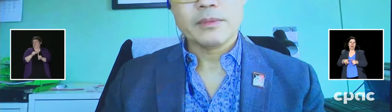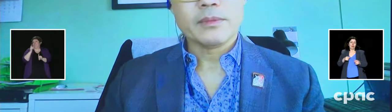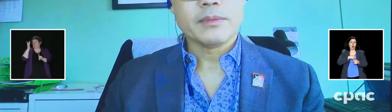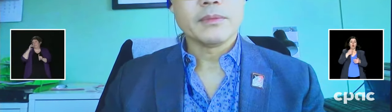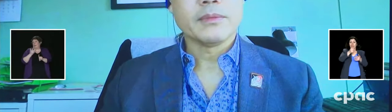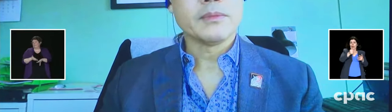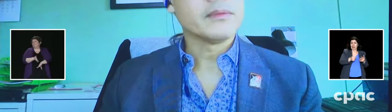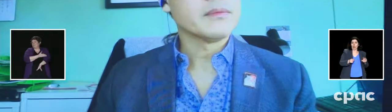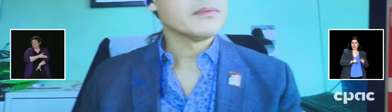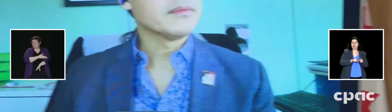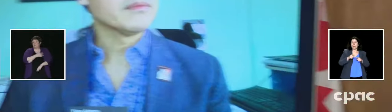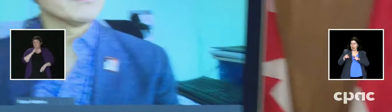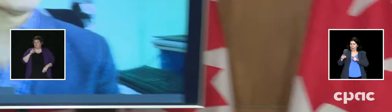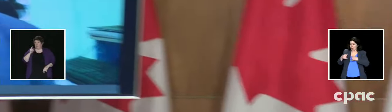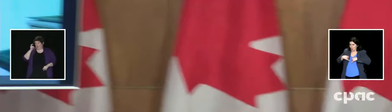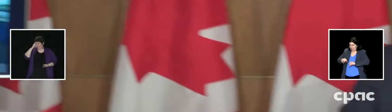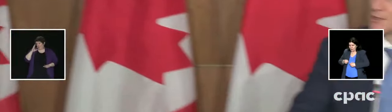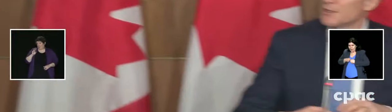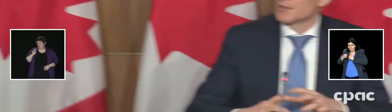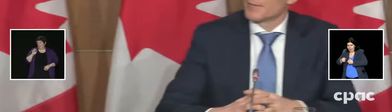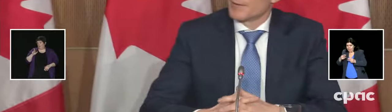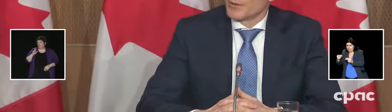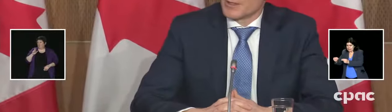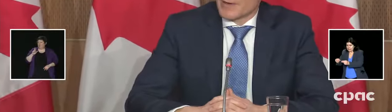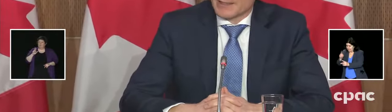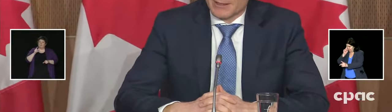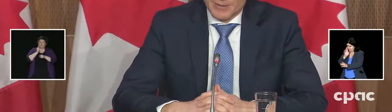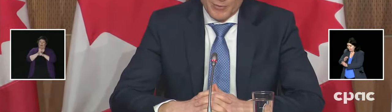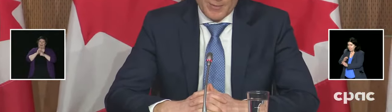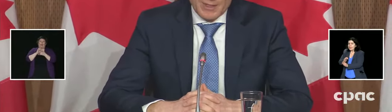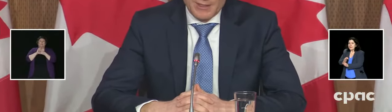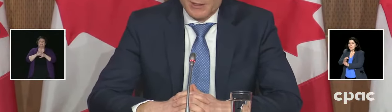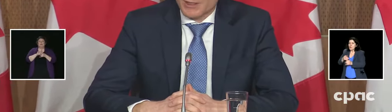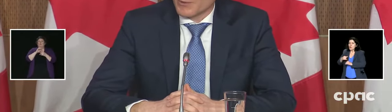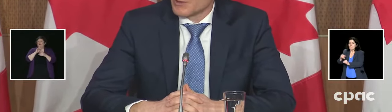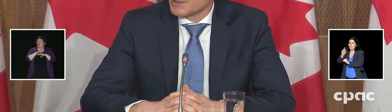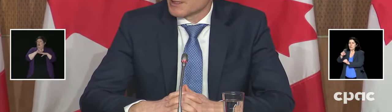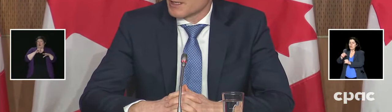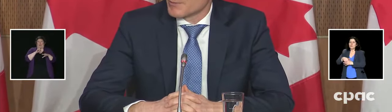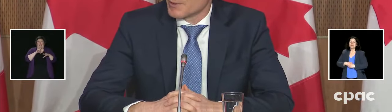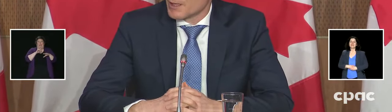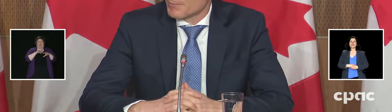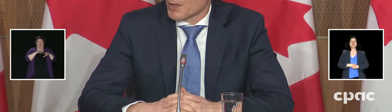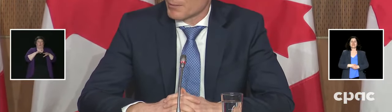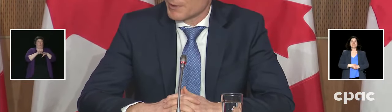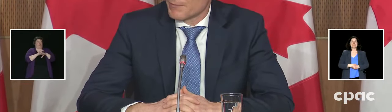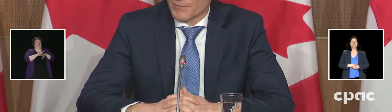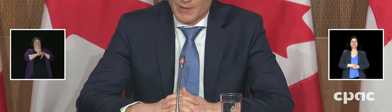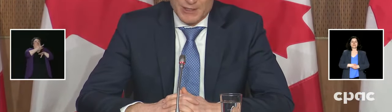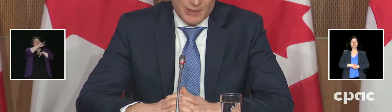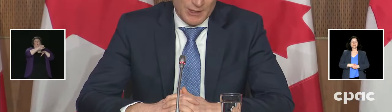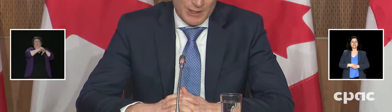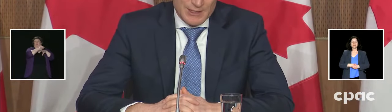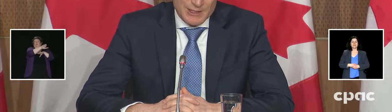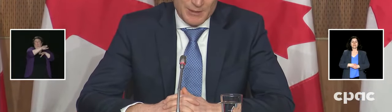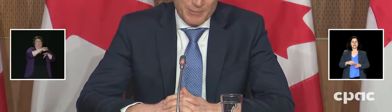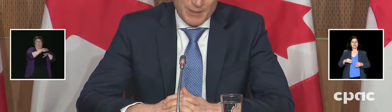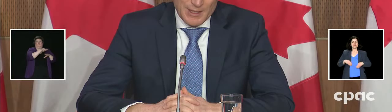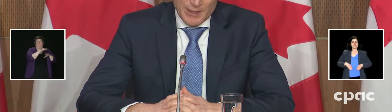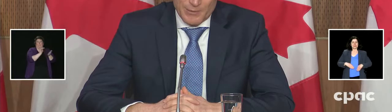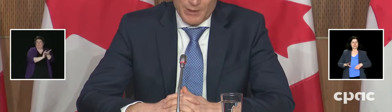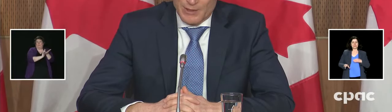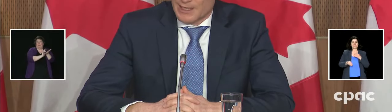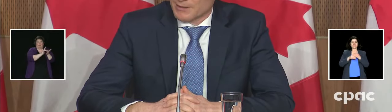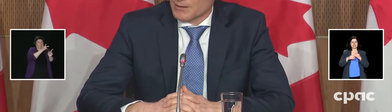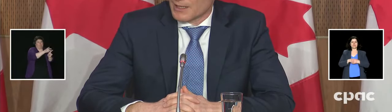And to add to that, Jamie, I mean, there is a strong correlation to the early vaccine deployment in Indigenous communities and probably very strong causation,